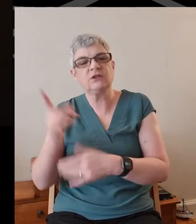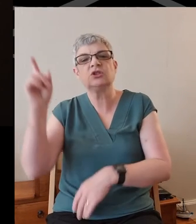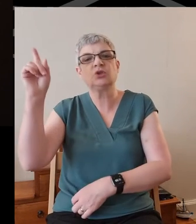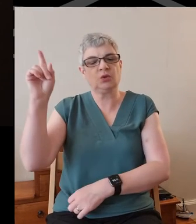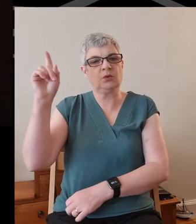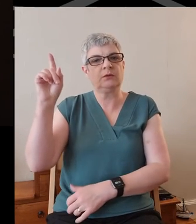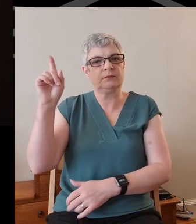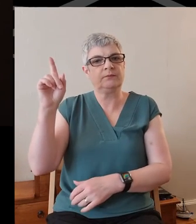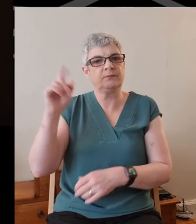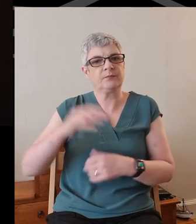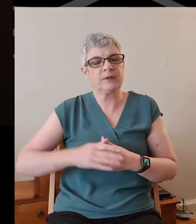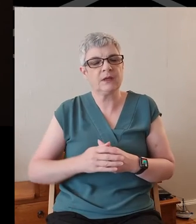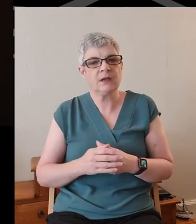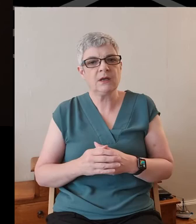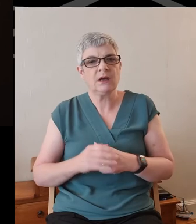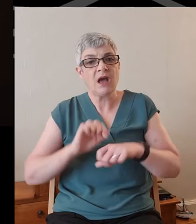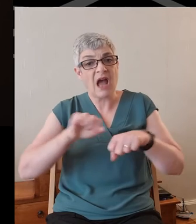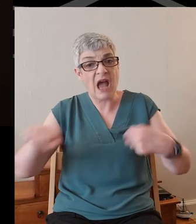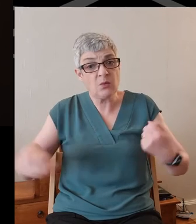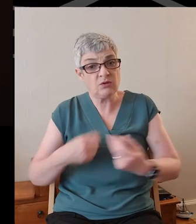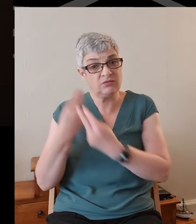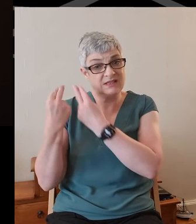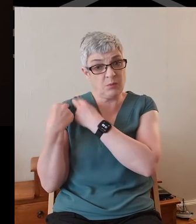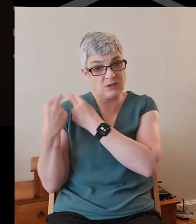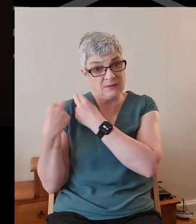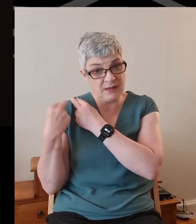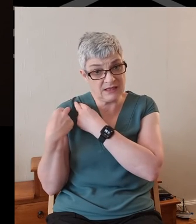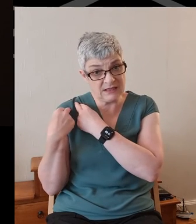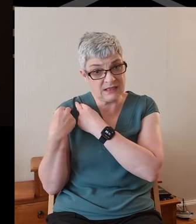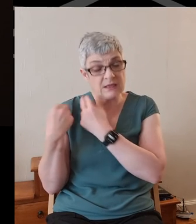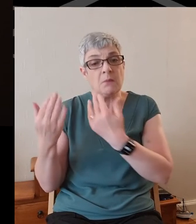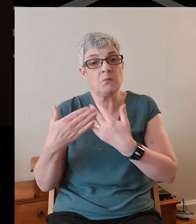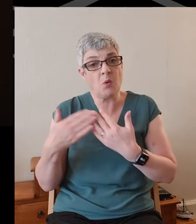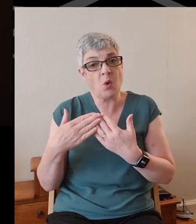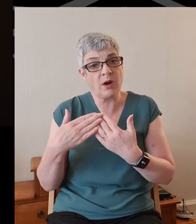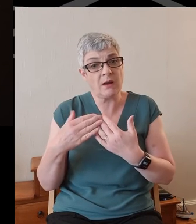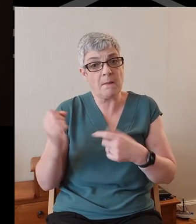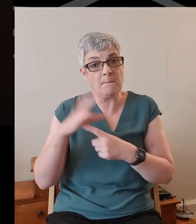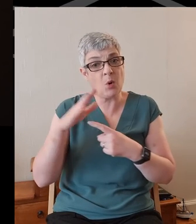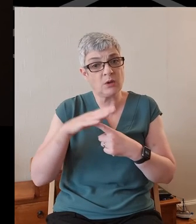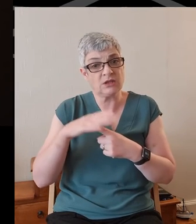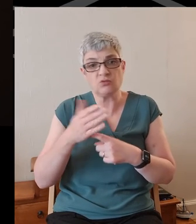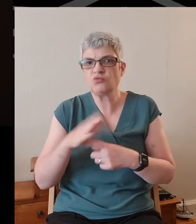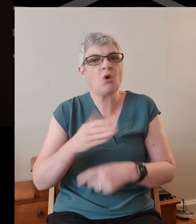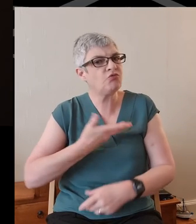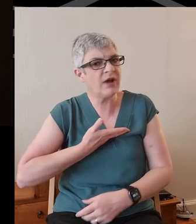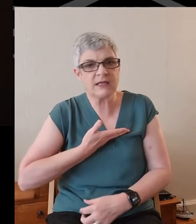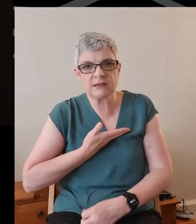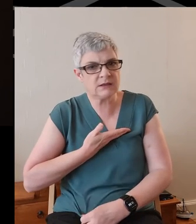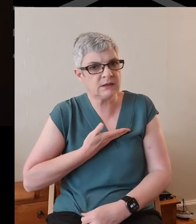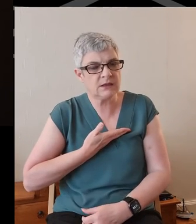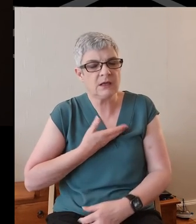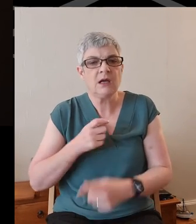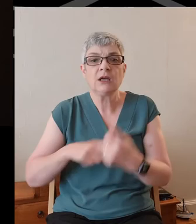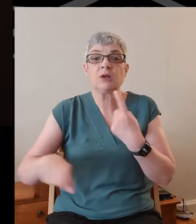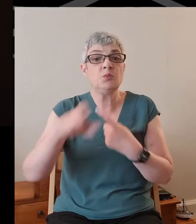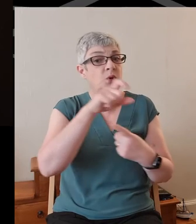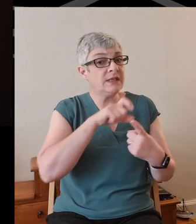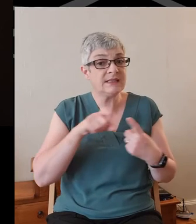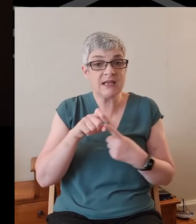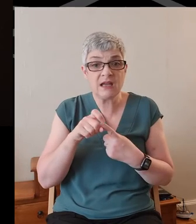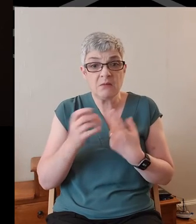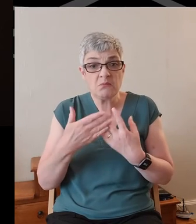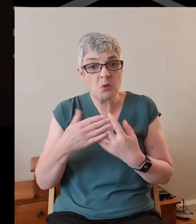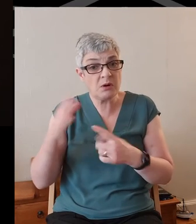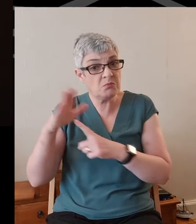May our responsibilities be more important to us than our rights. May community be more important to